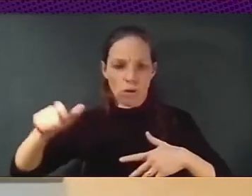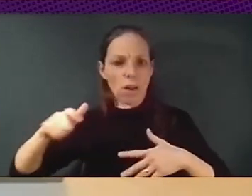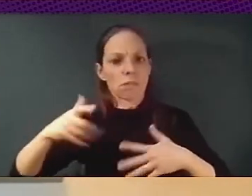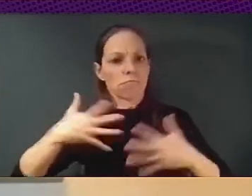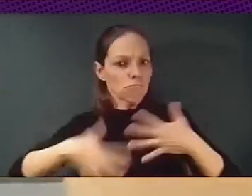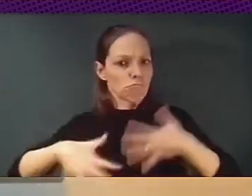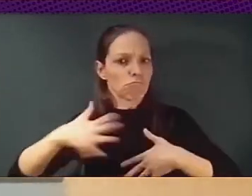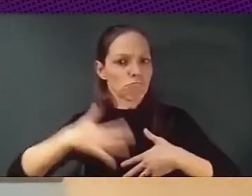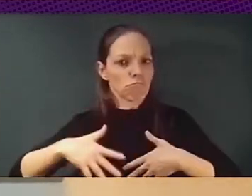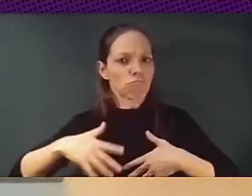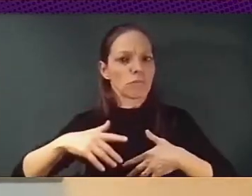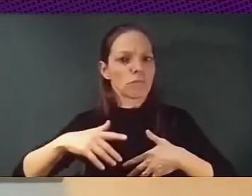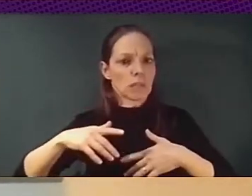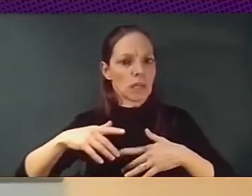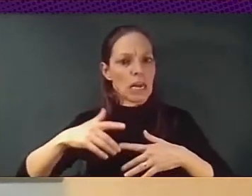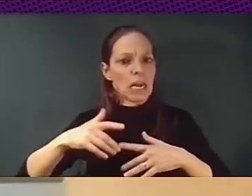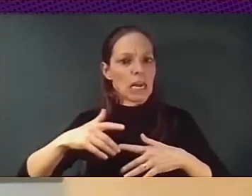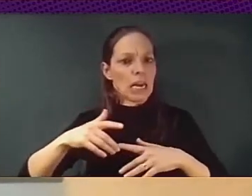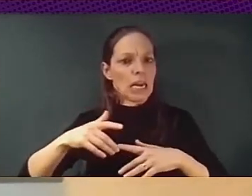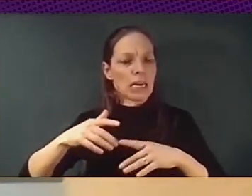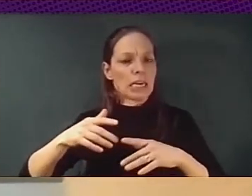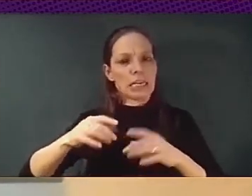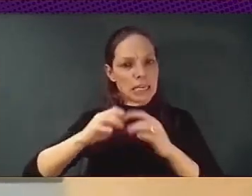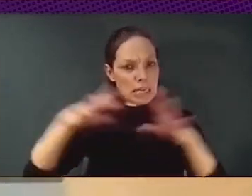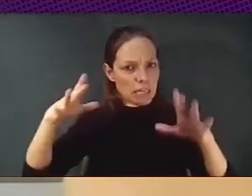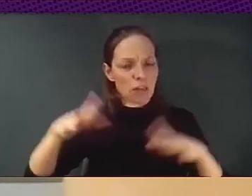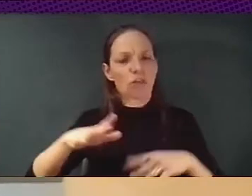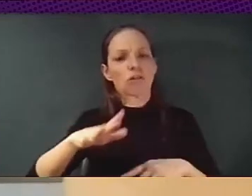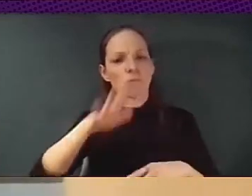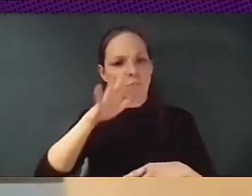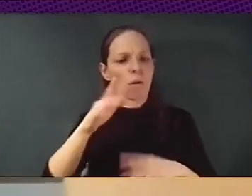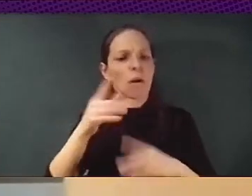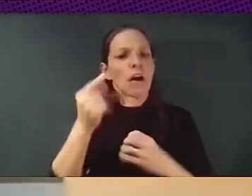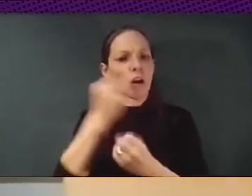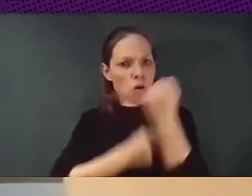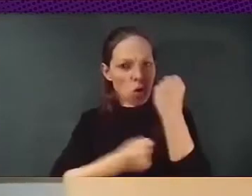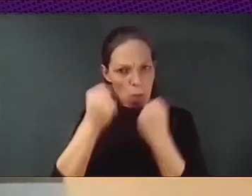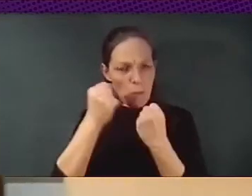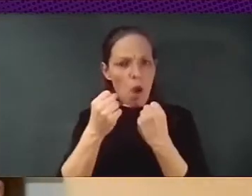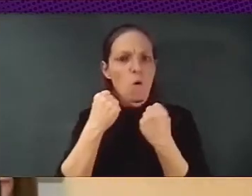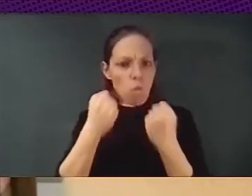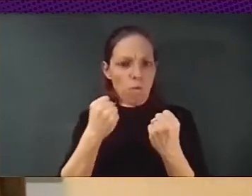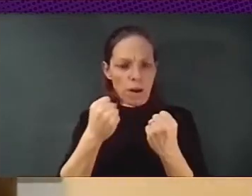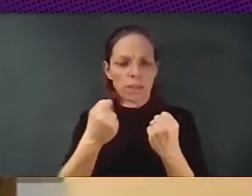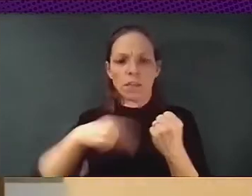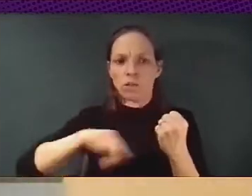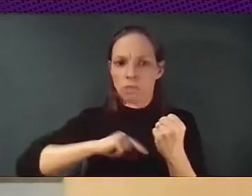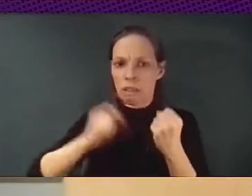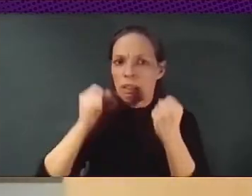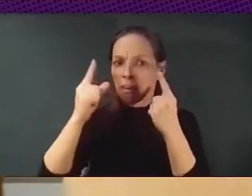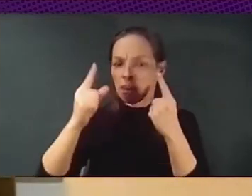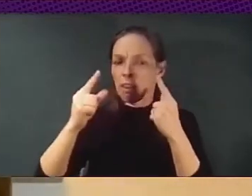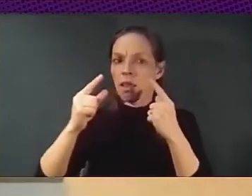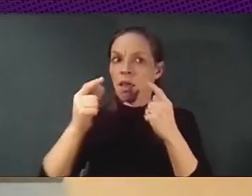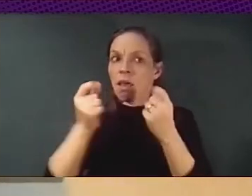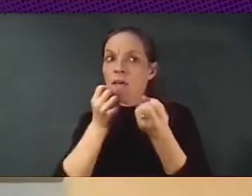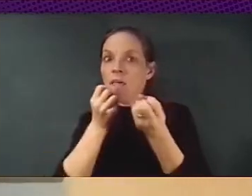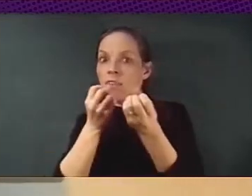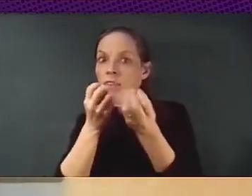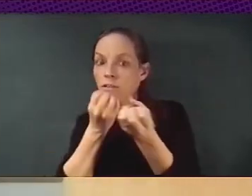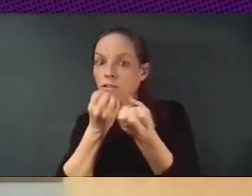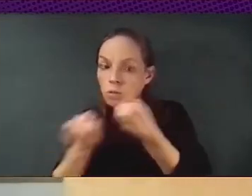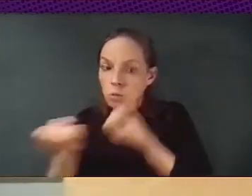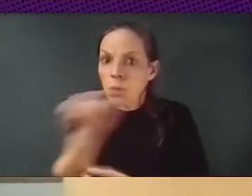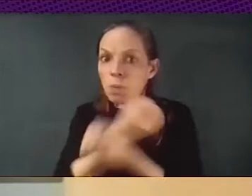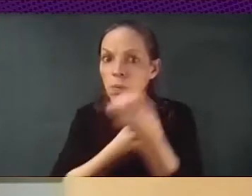show that you can mobilize data not only for private profits, you know, to, to do advertising to do political targeting,